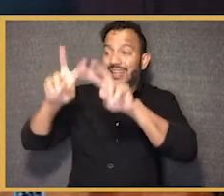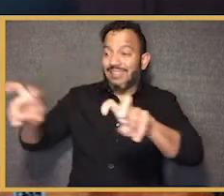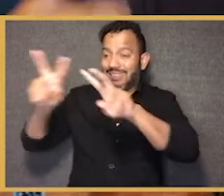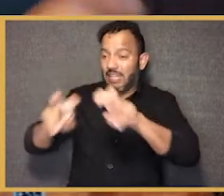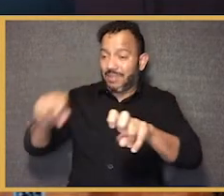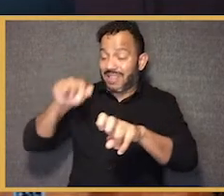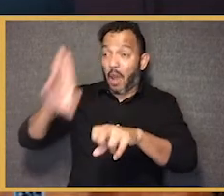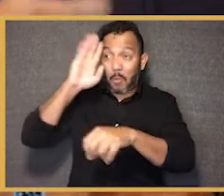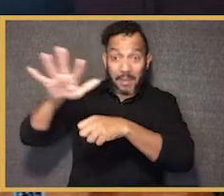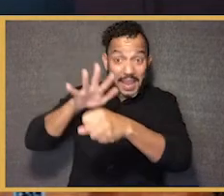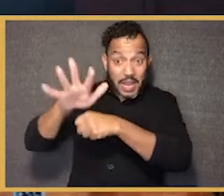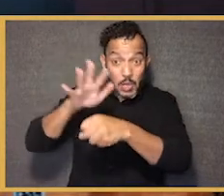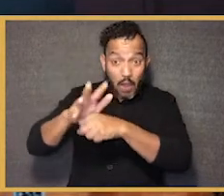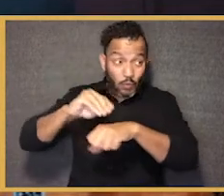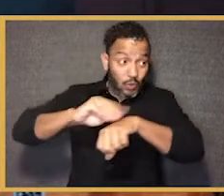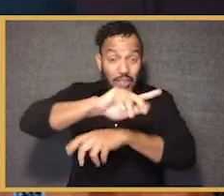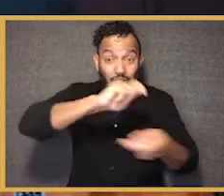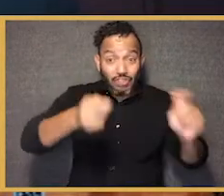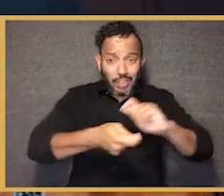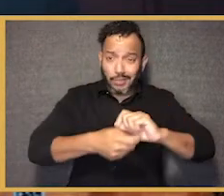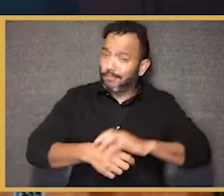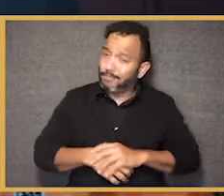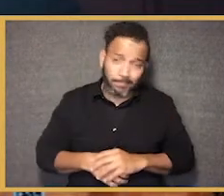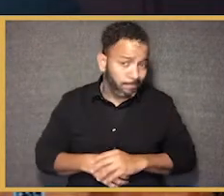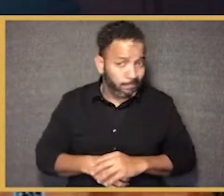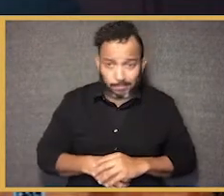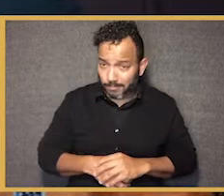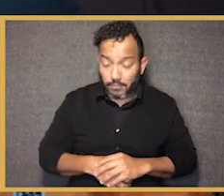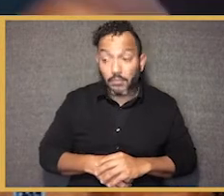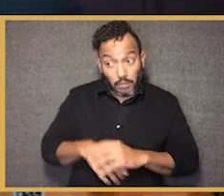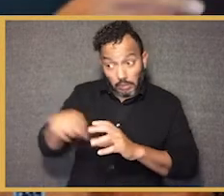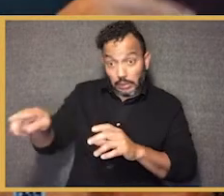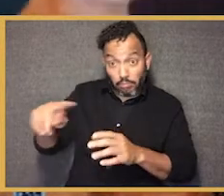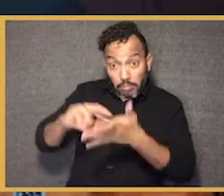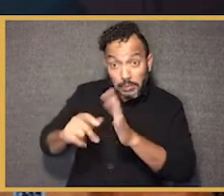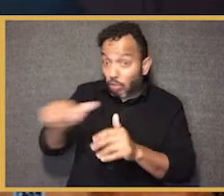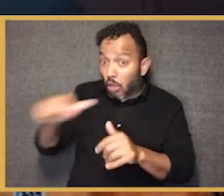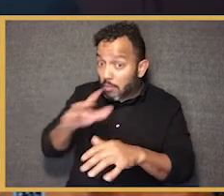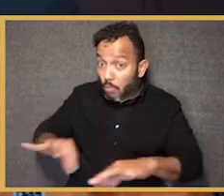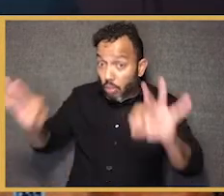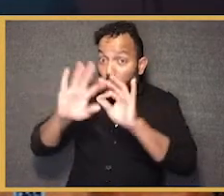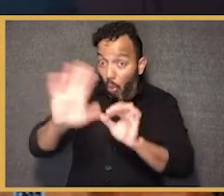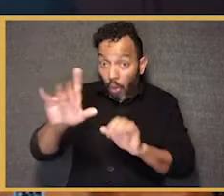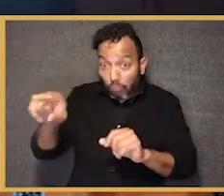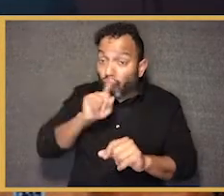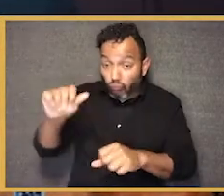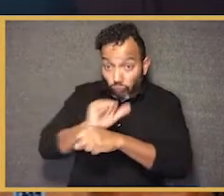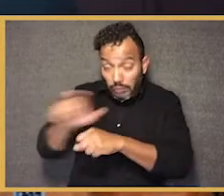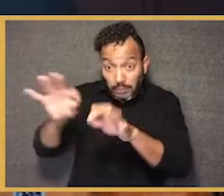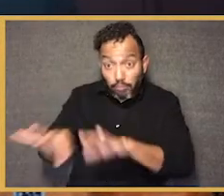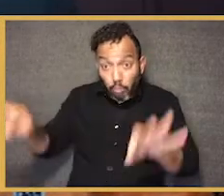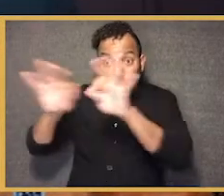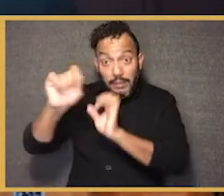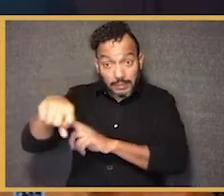assessment alone is going to be enough to produce the change we want. Which isn't to say it isn't important that we have in